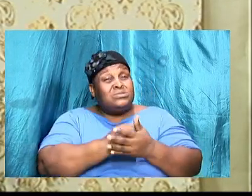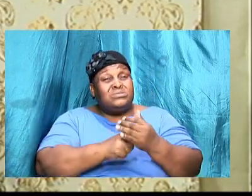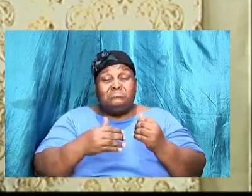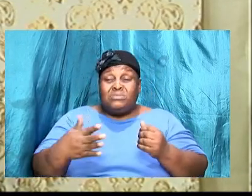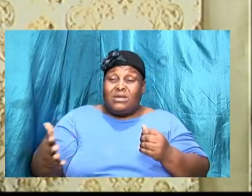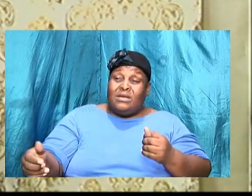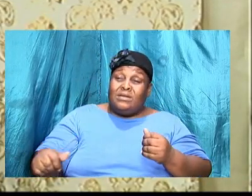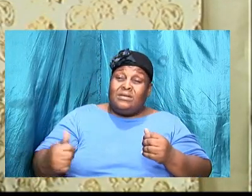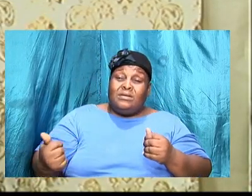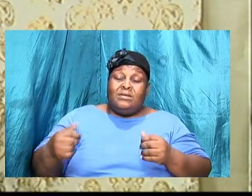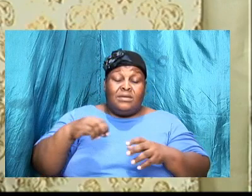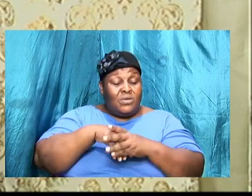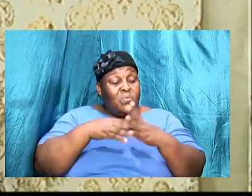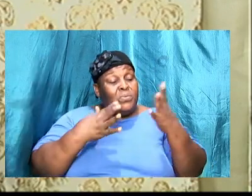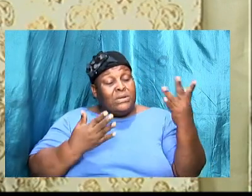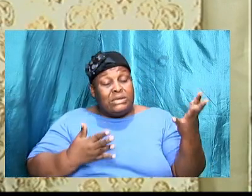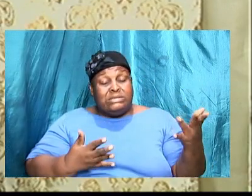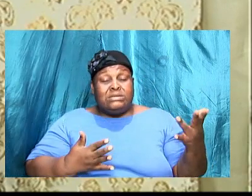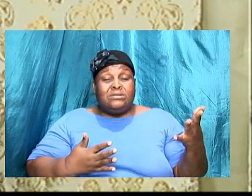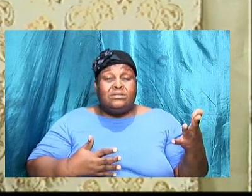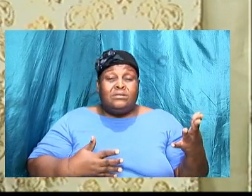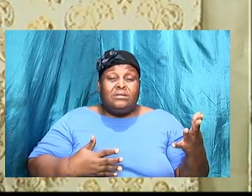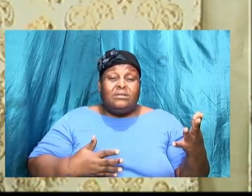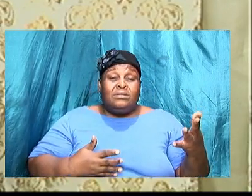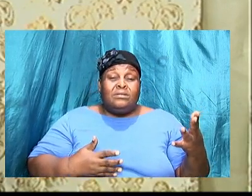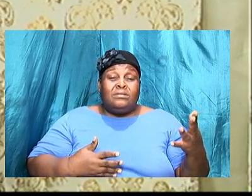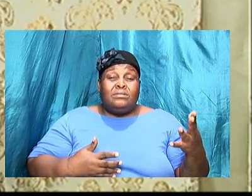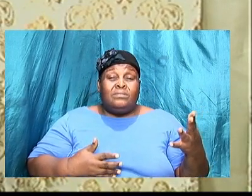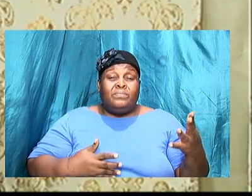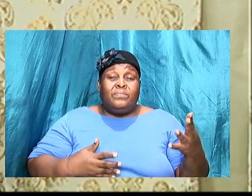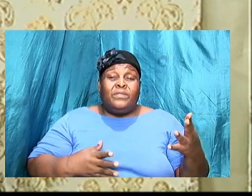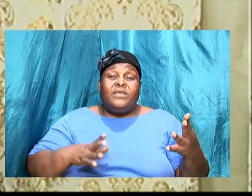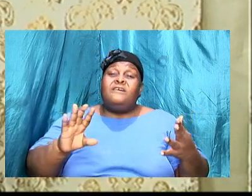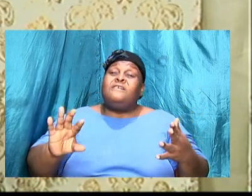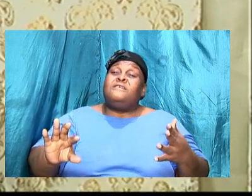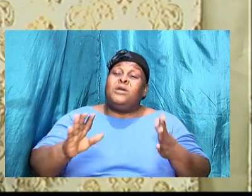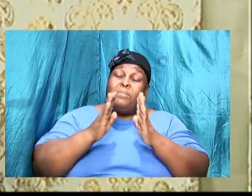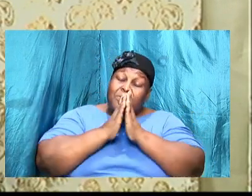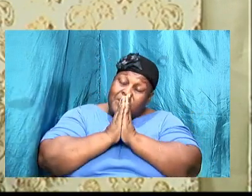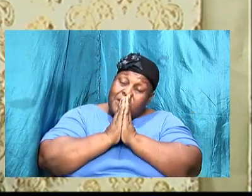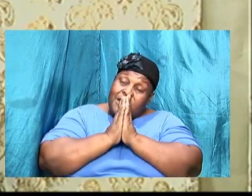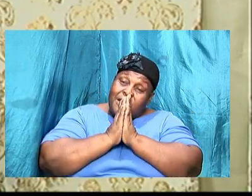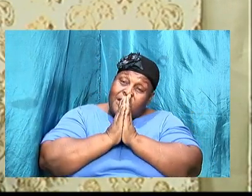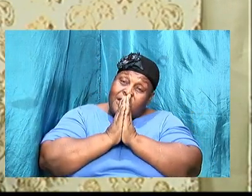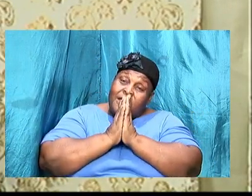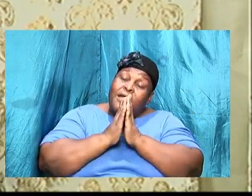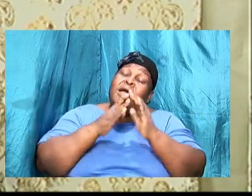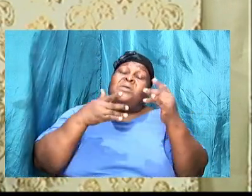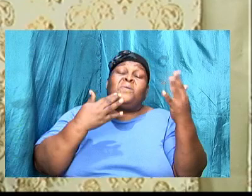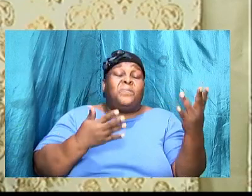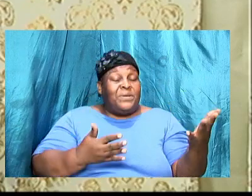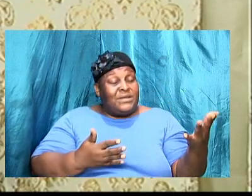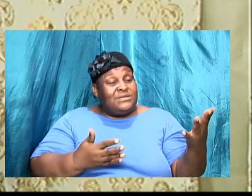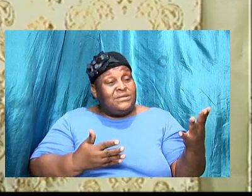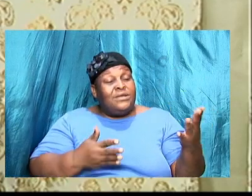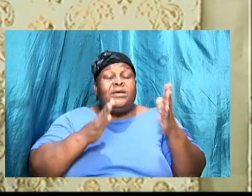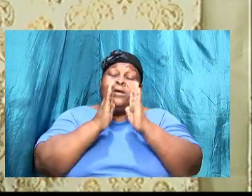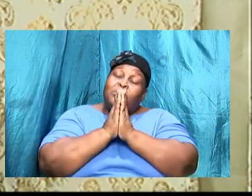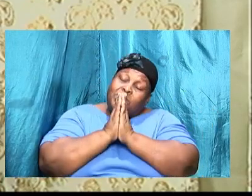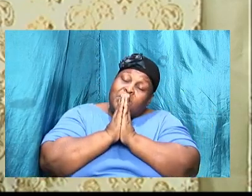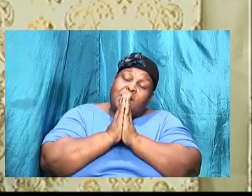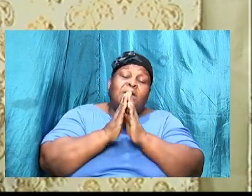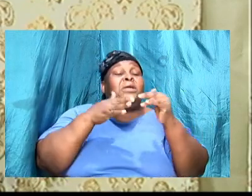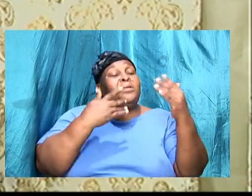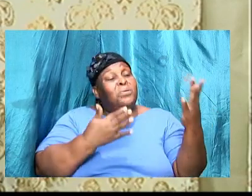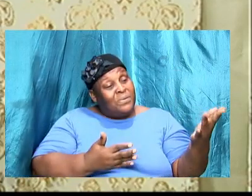in waiting you don't so you find it you praying and you waiting so you praying and you waiting you